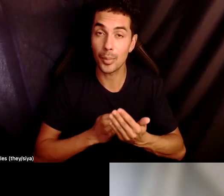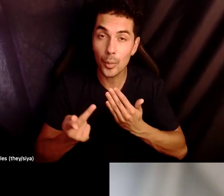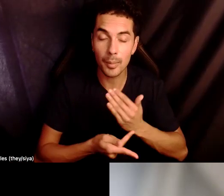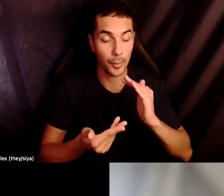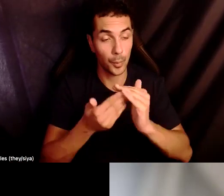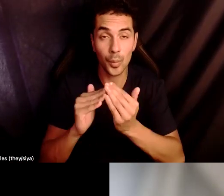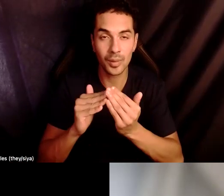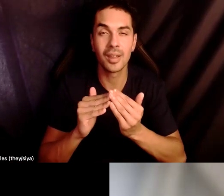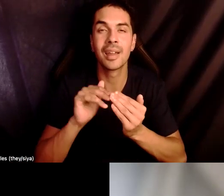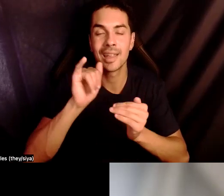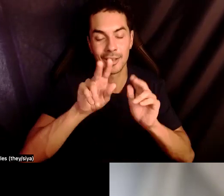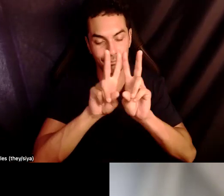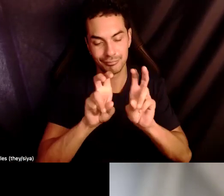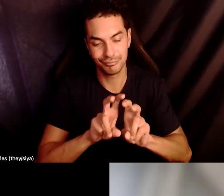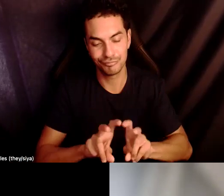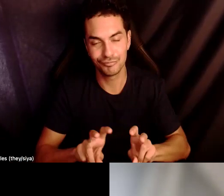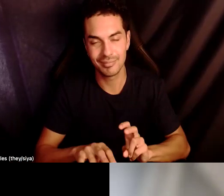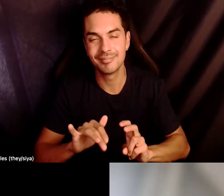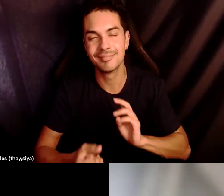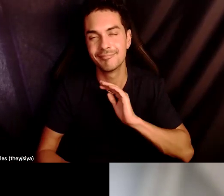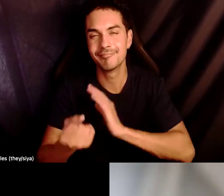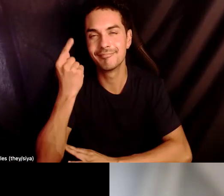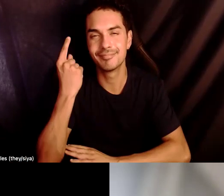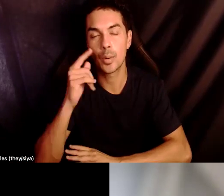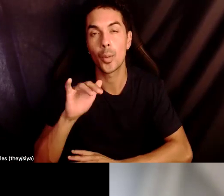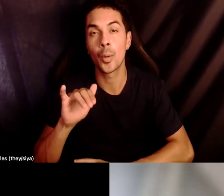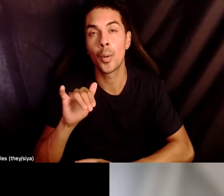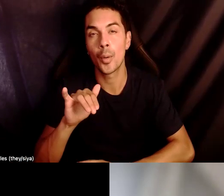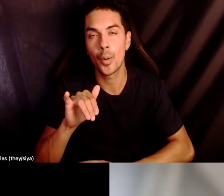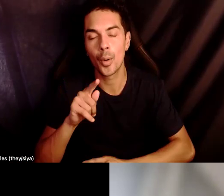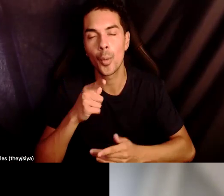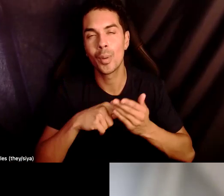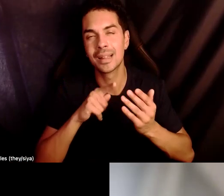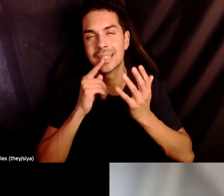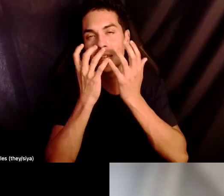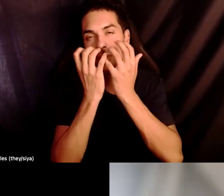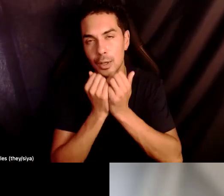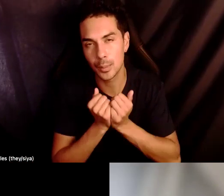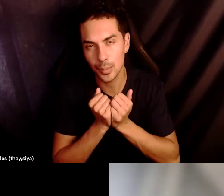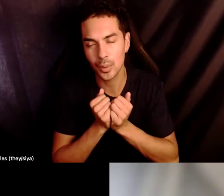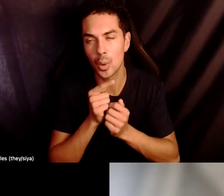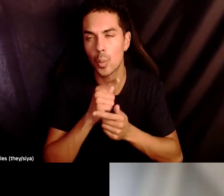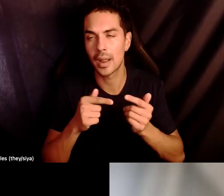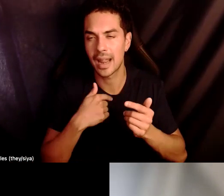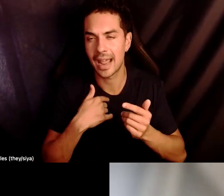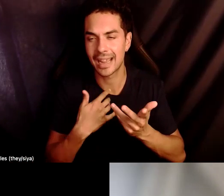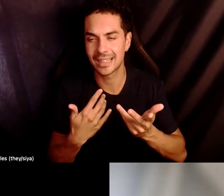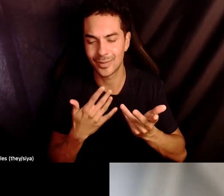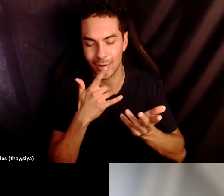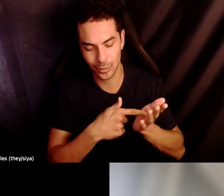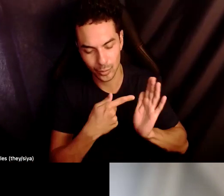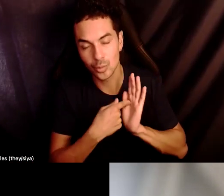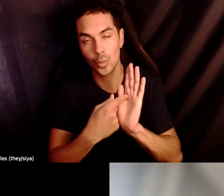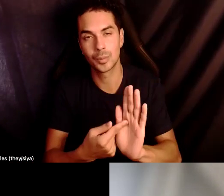communities also helps us then to tell the story of what is valuable and what we value. And of course, this leads into